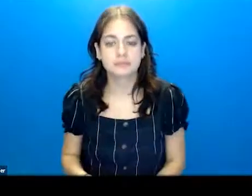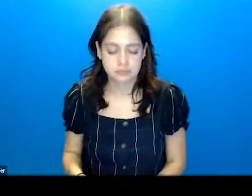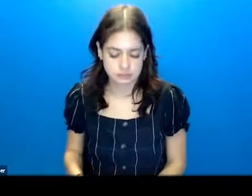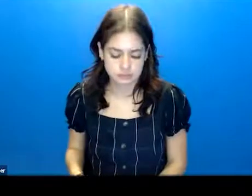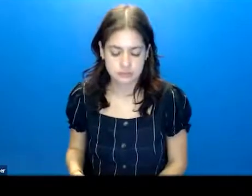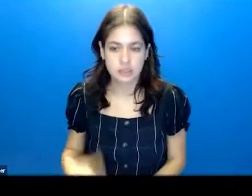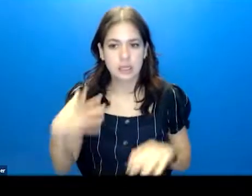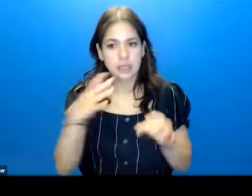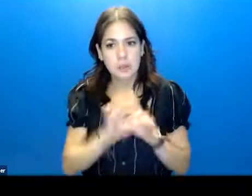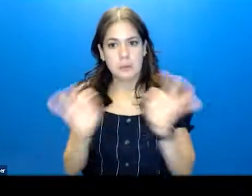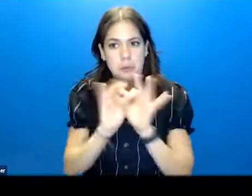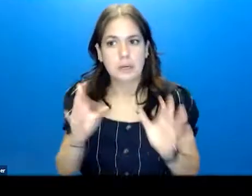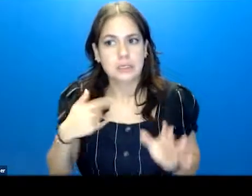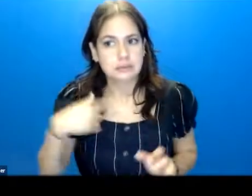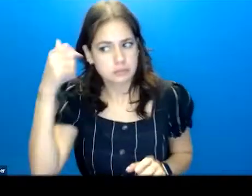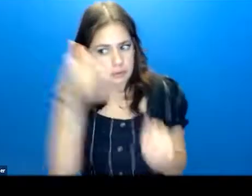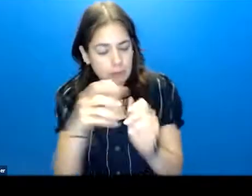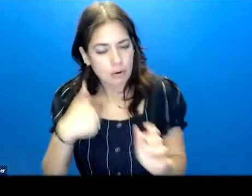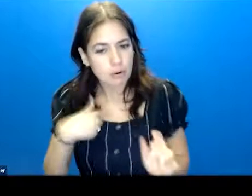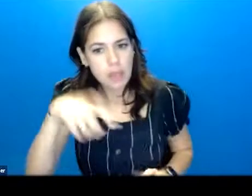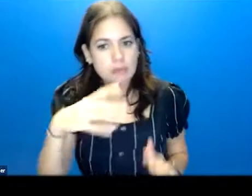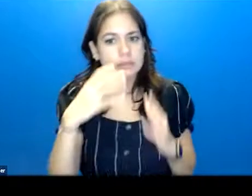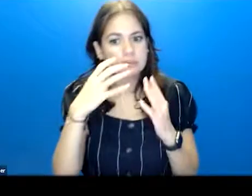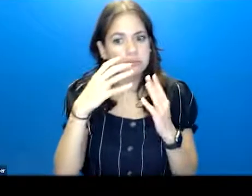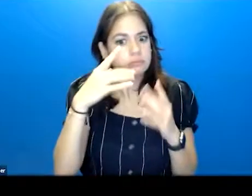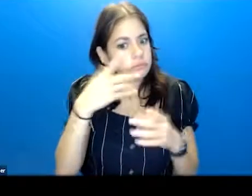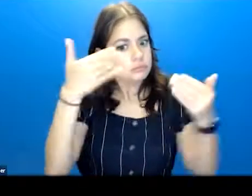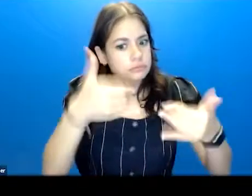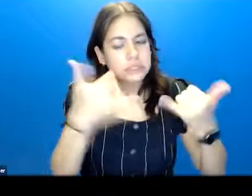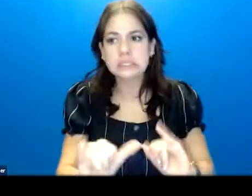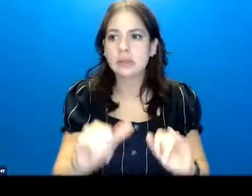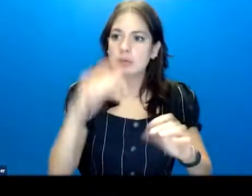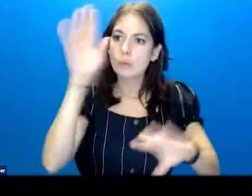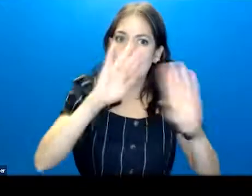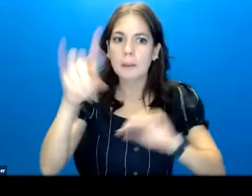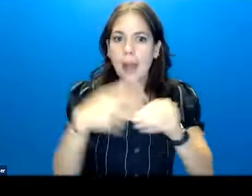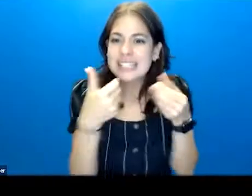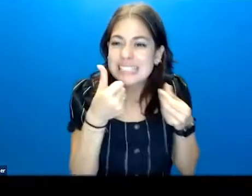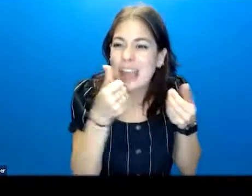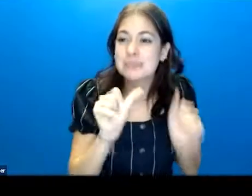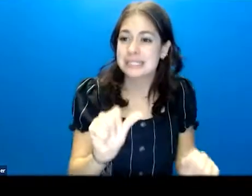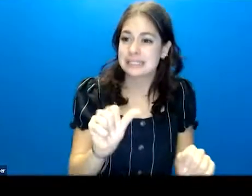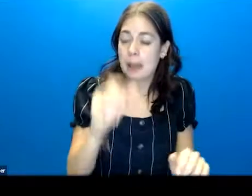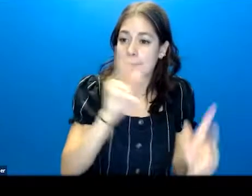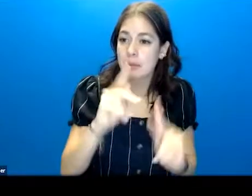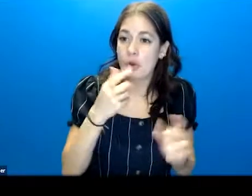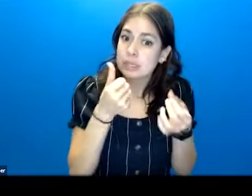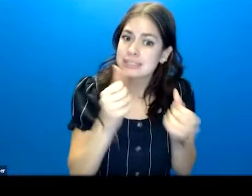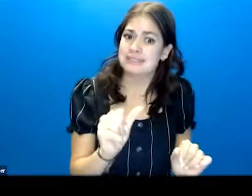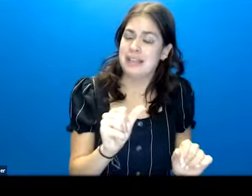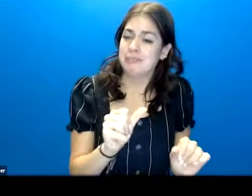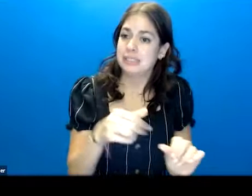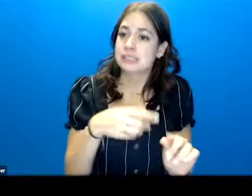important for us to keep in mind that we have to care about attempts because oftentimes folks are seriously injured